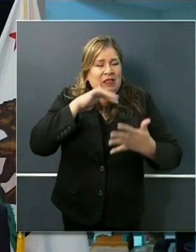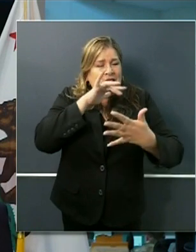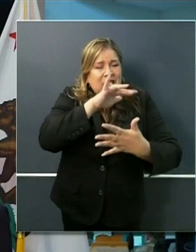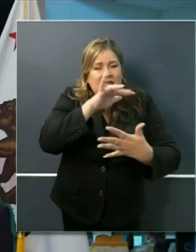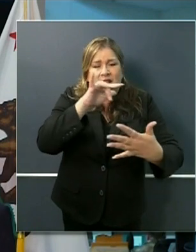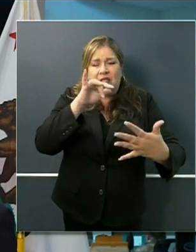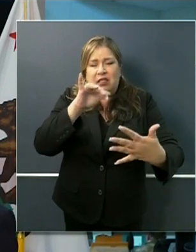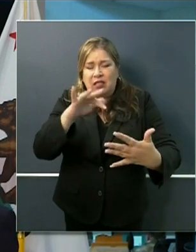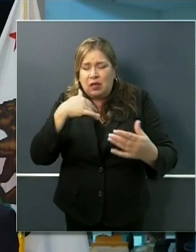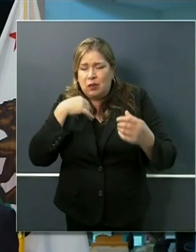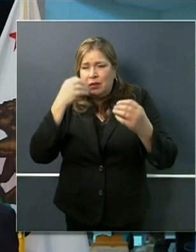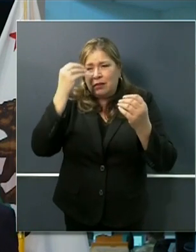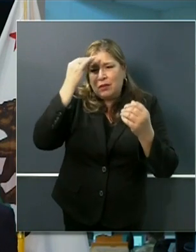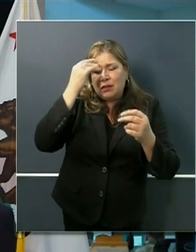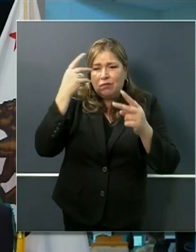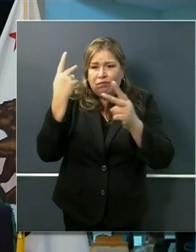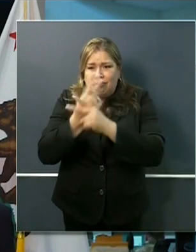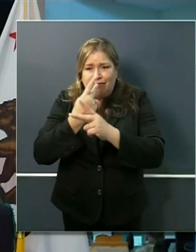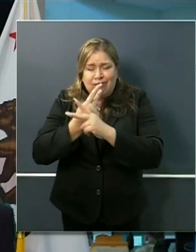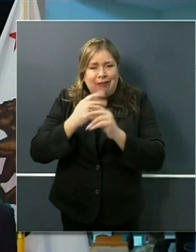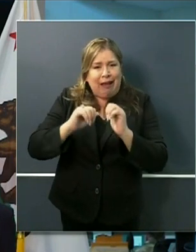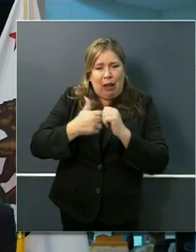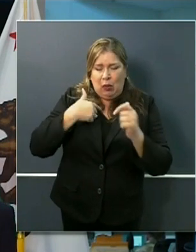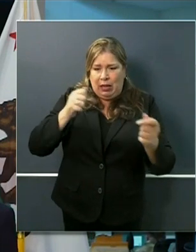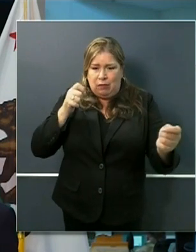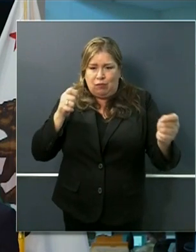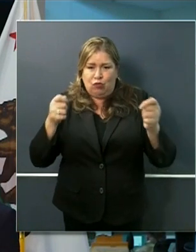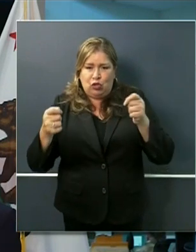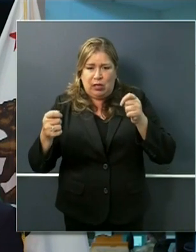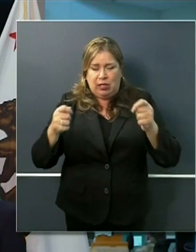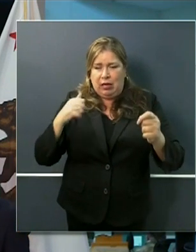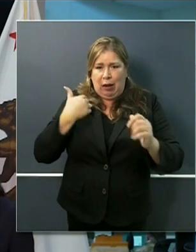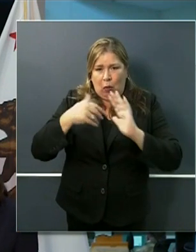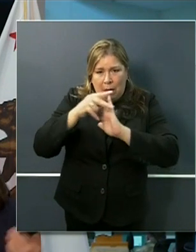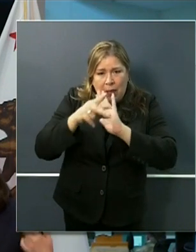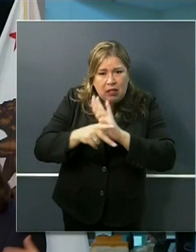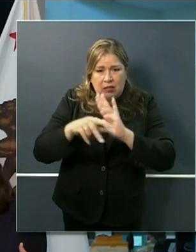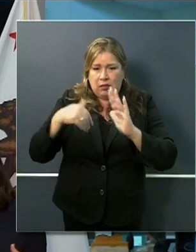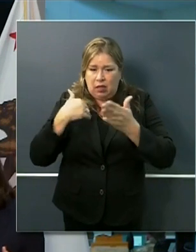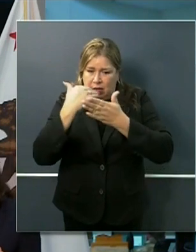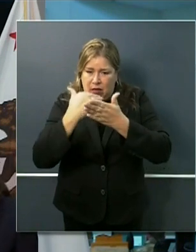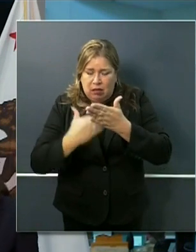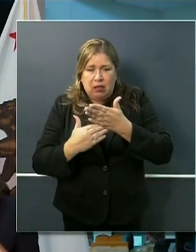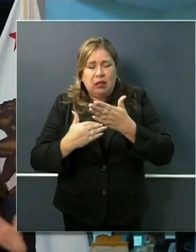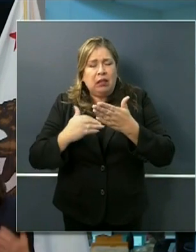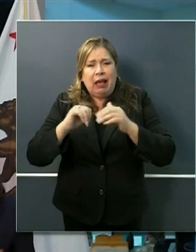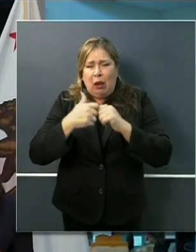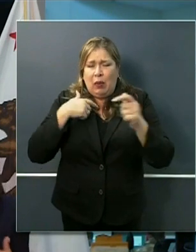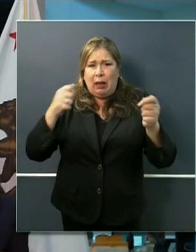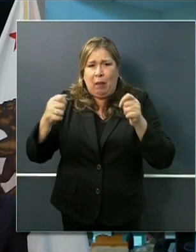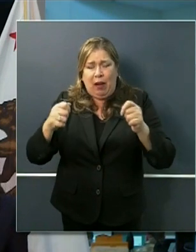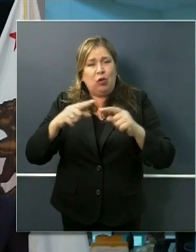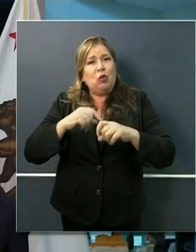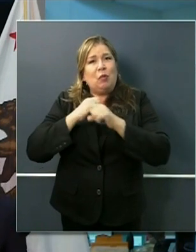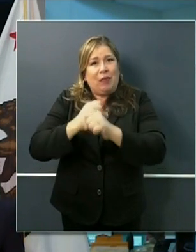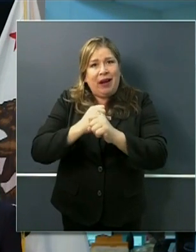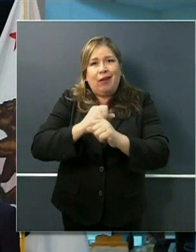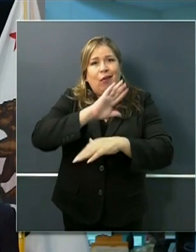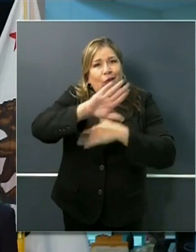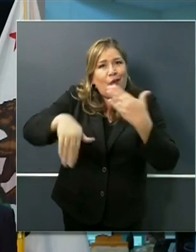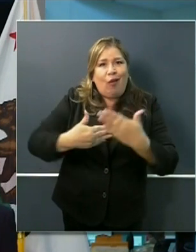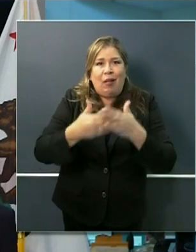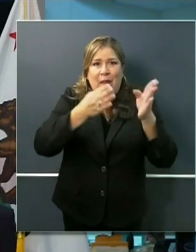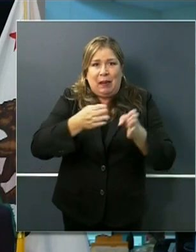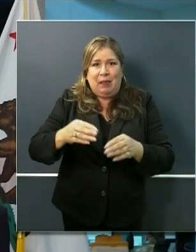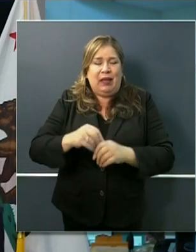we modify our policies so that ultimately we protect the health of Californians and I'll share with you now how we're thinking about each one of those